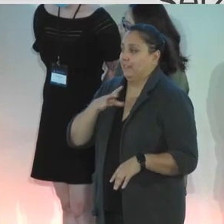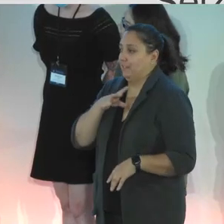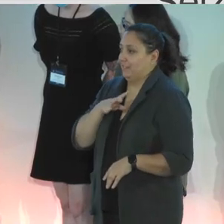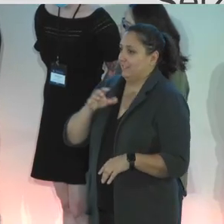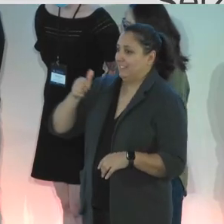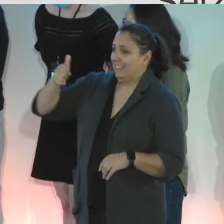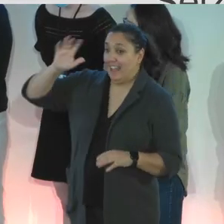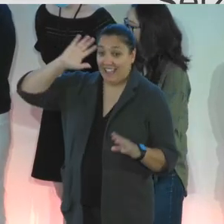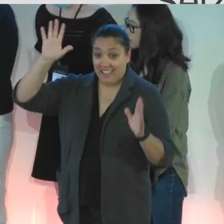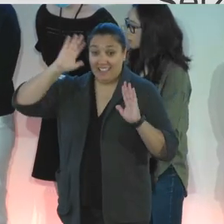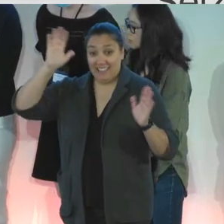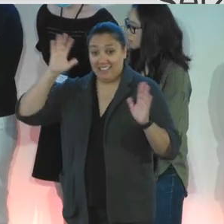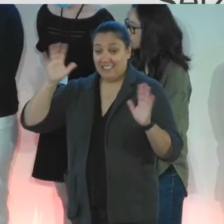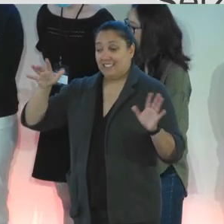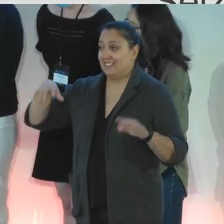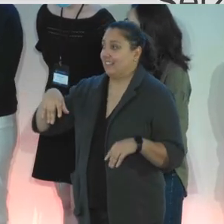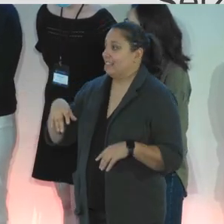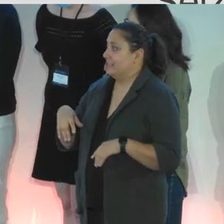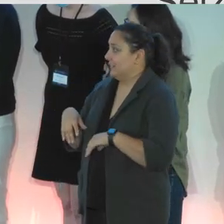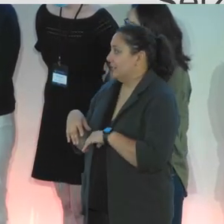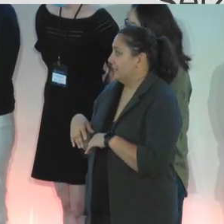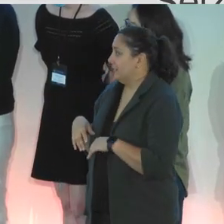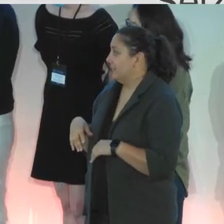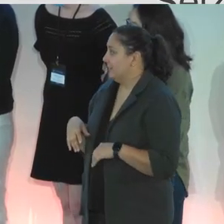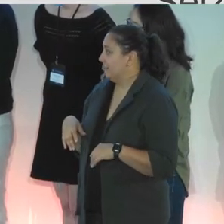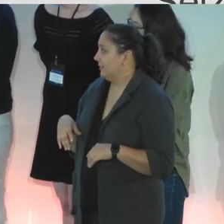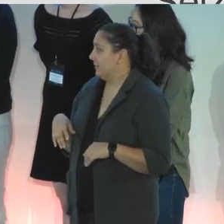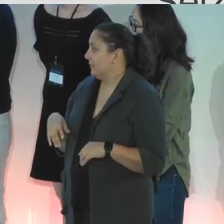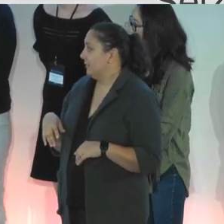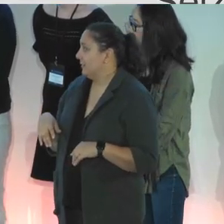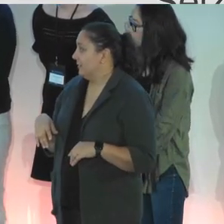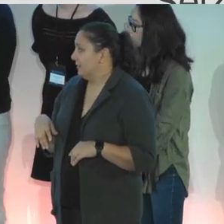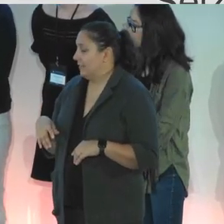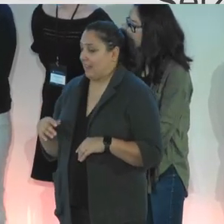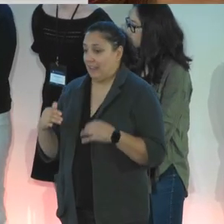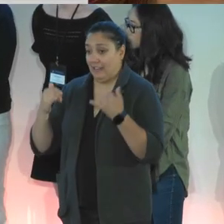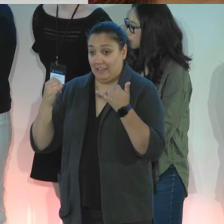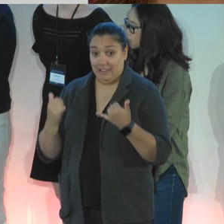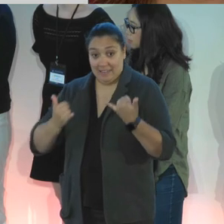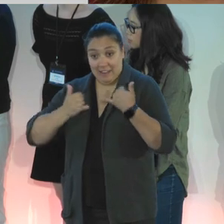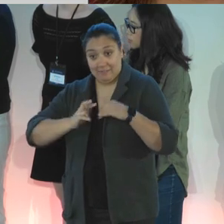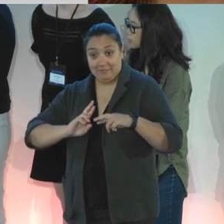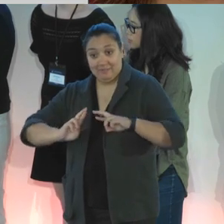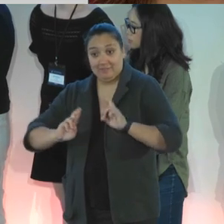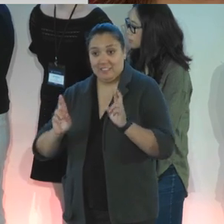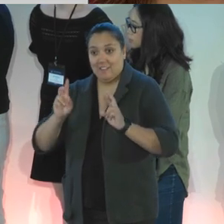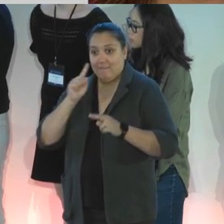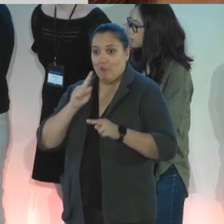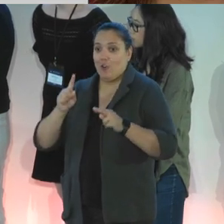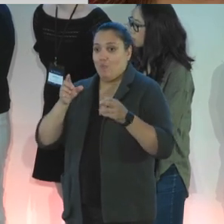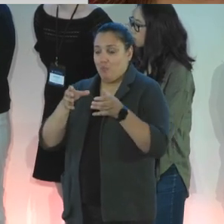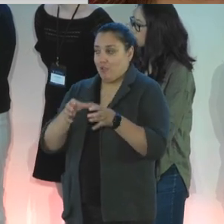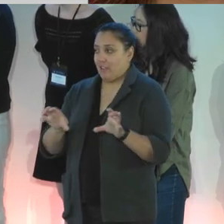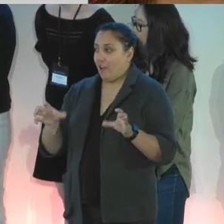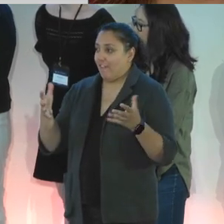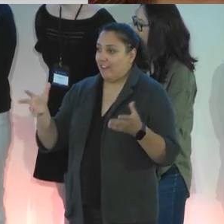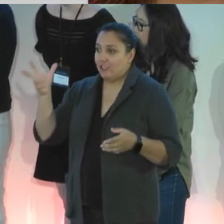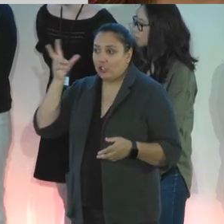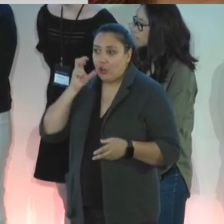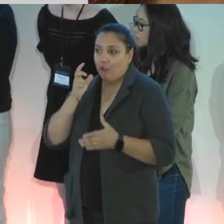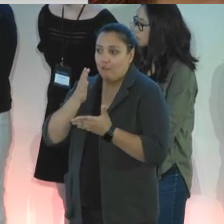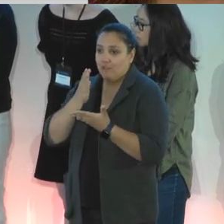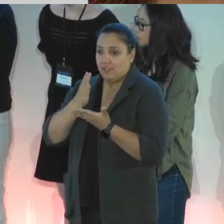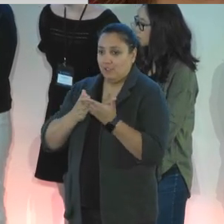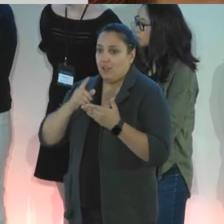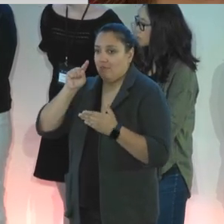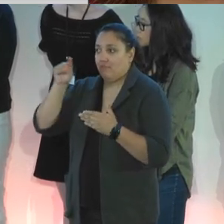All right. Hey, y'all. It is now long last time for breakouts. So we heard from the few this morning, and